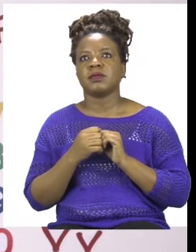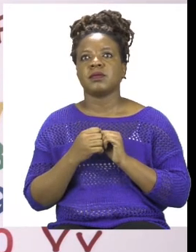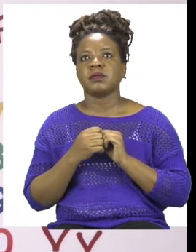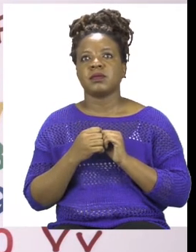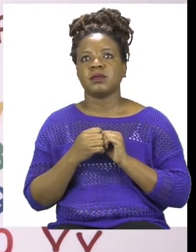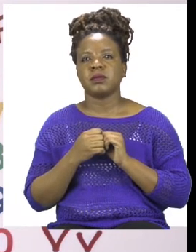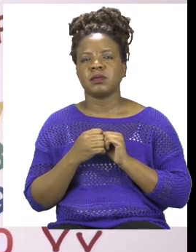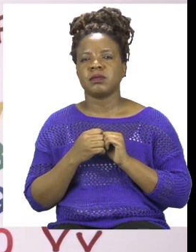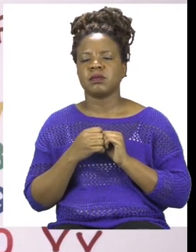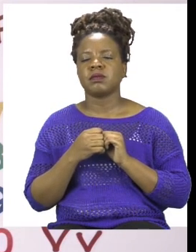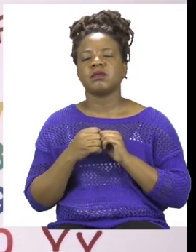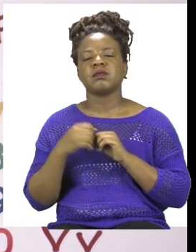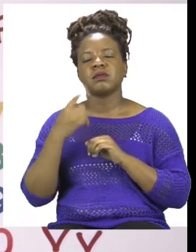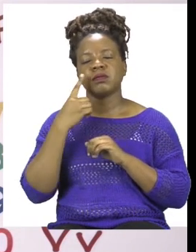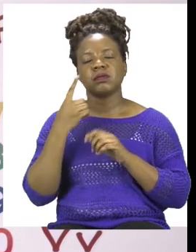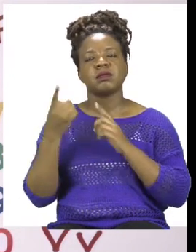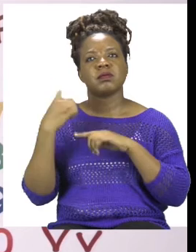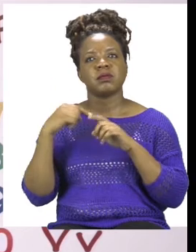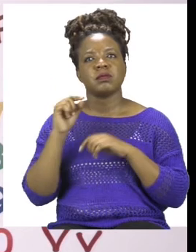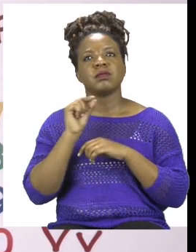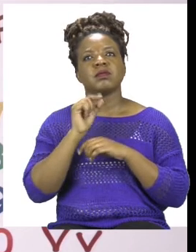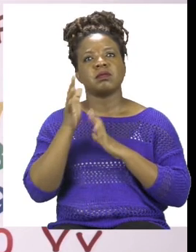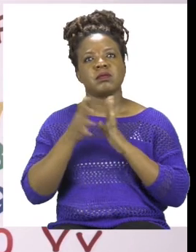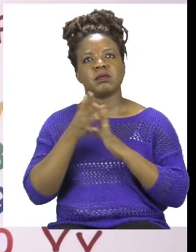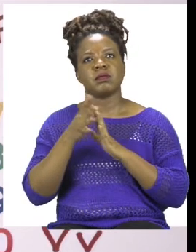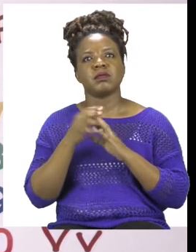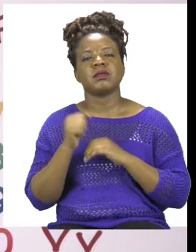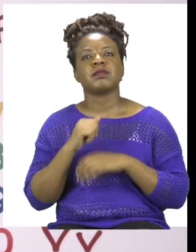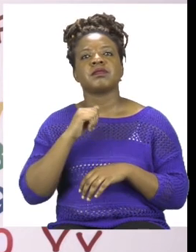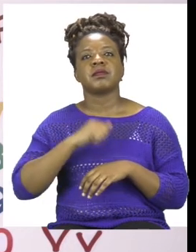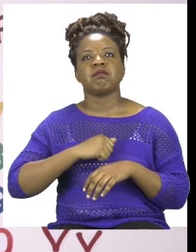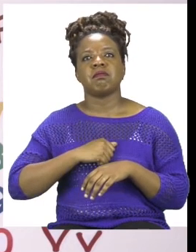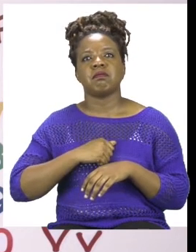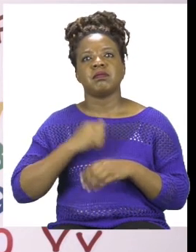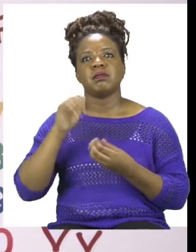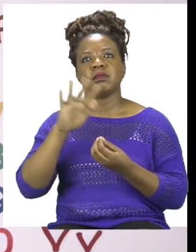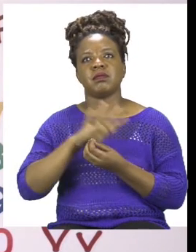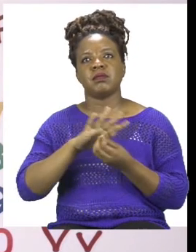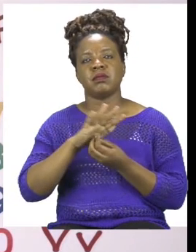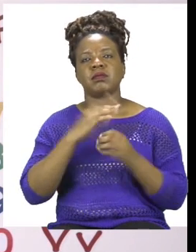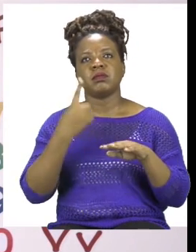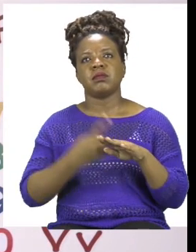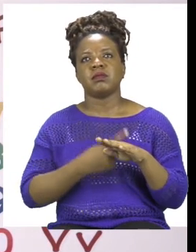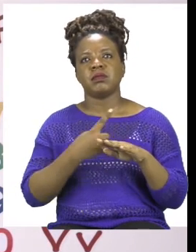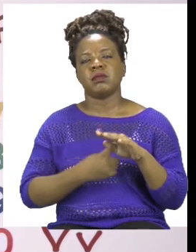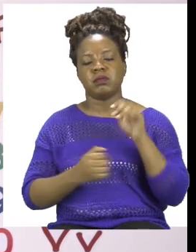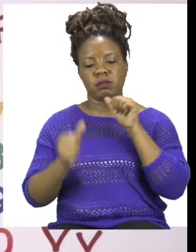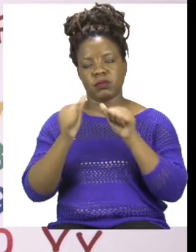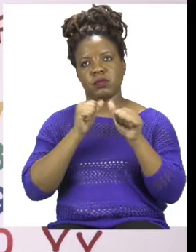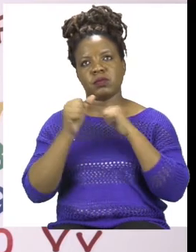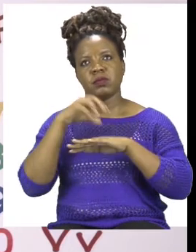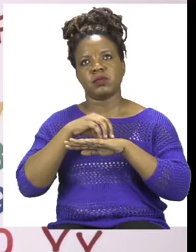on, we're going to read our sentence again. Let's begin. My family always